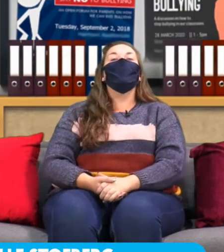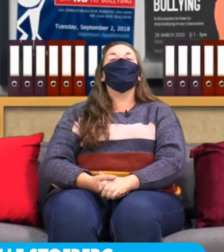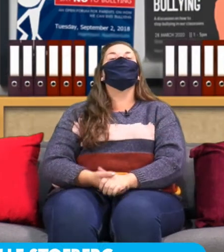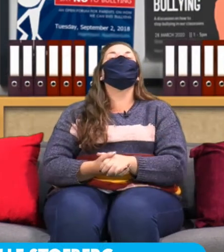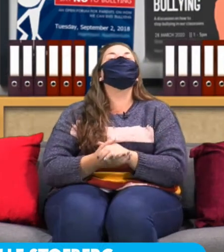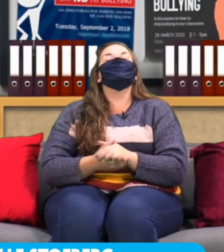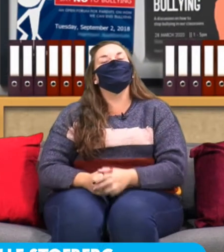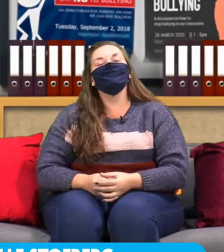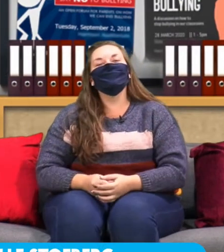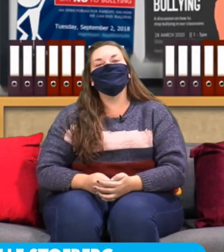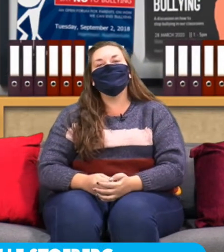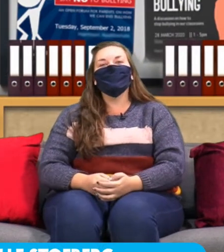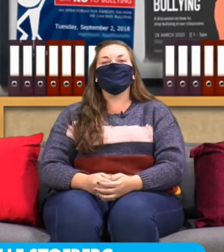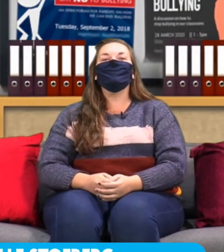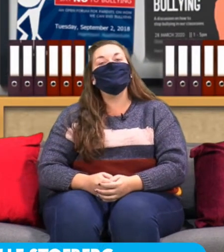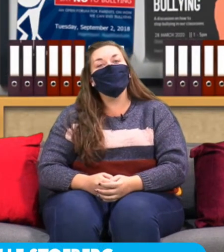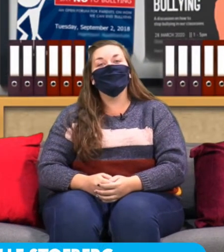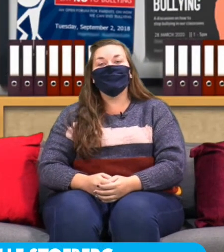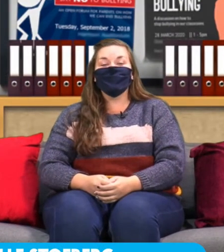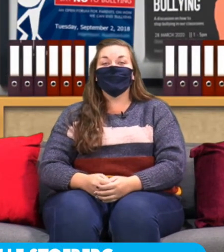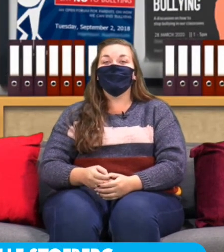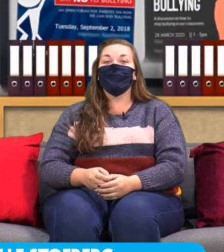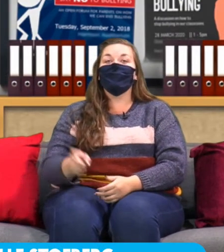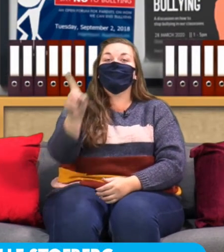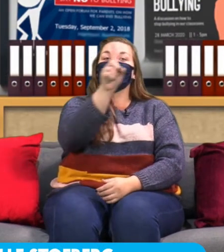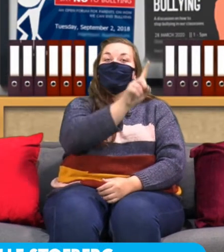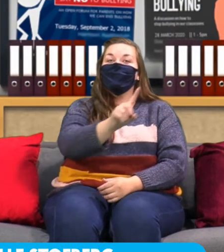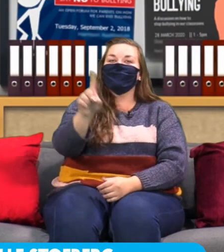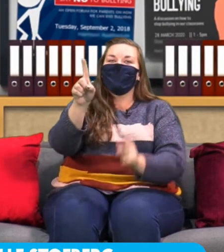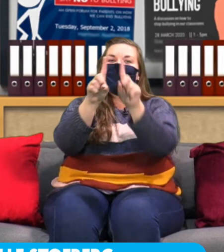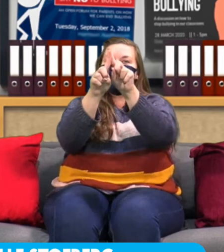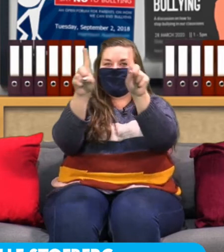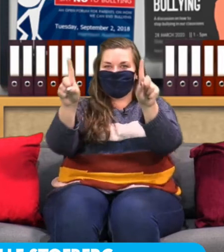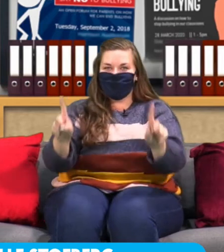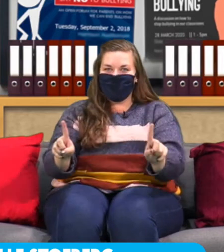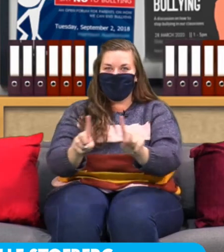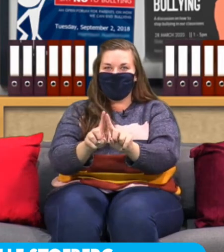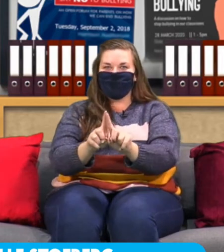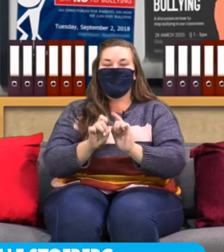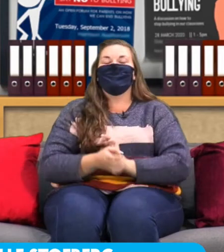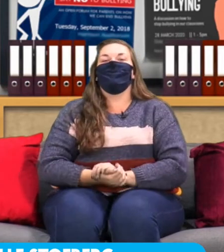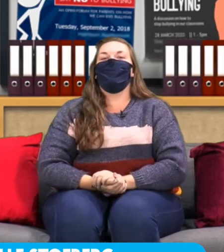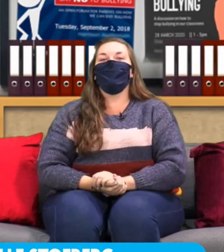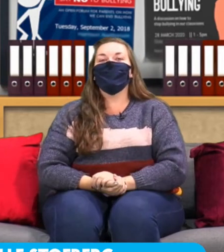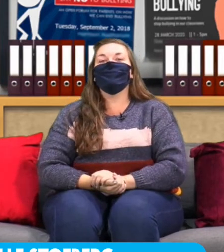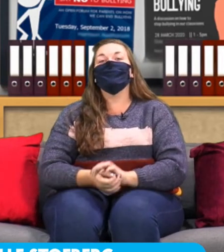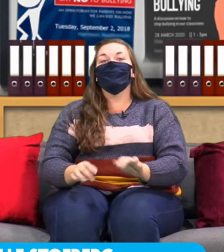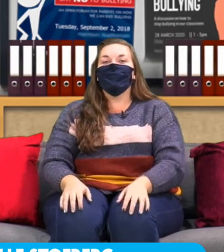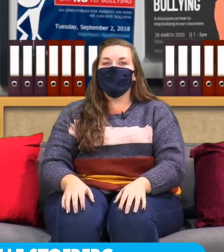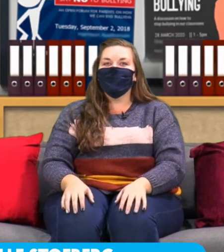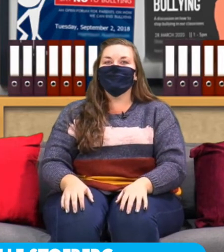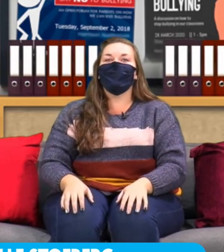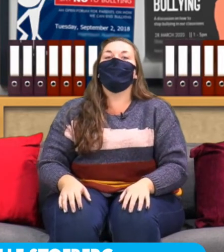Wow, thank you so much teacher Lentina for teaching us all about circles and squares. So now grade